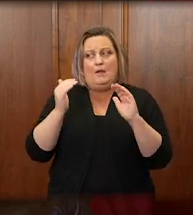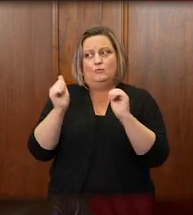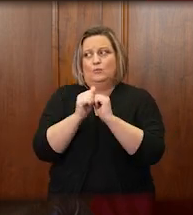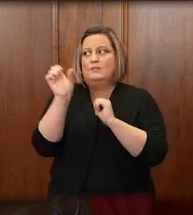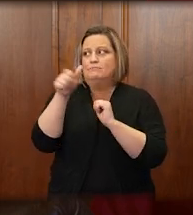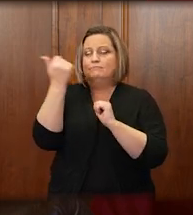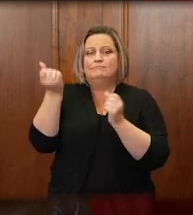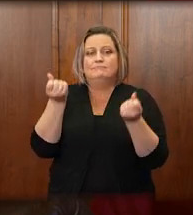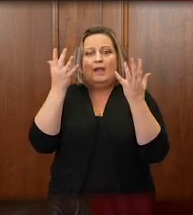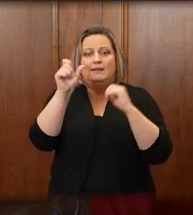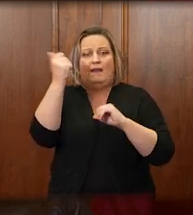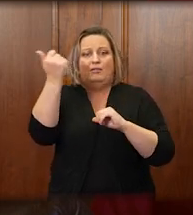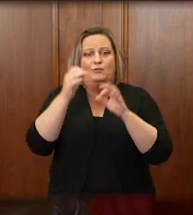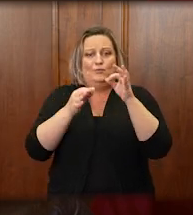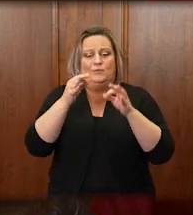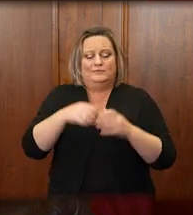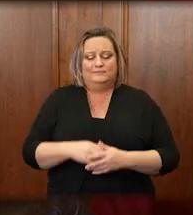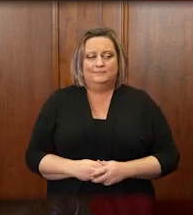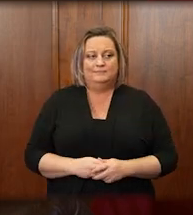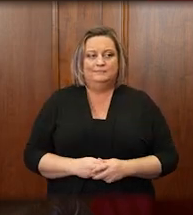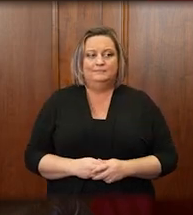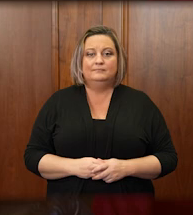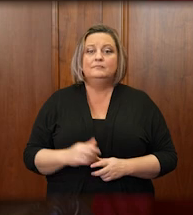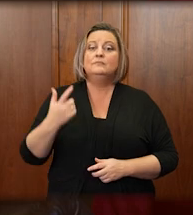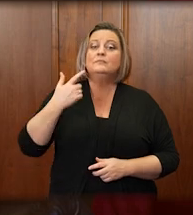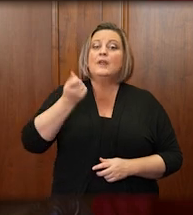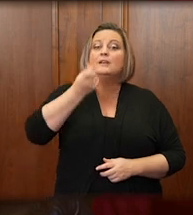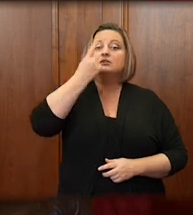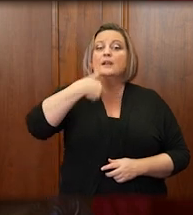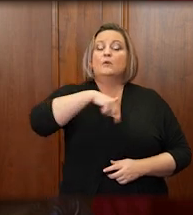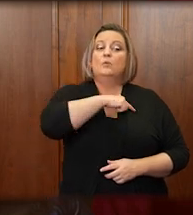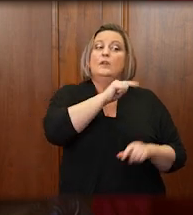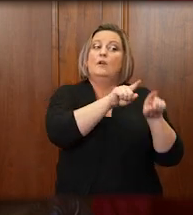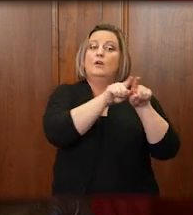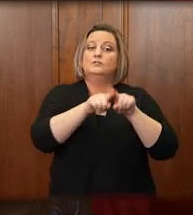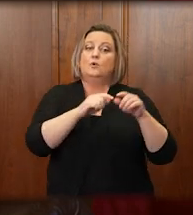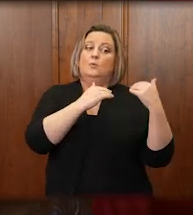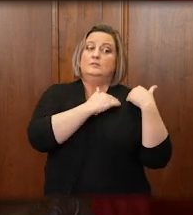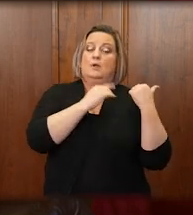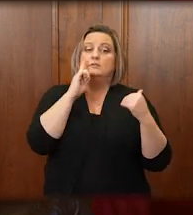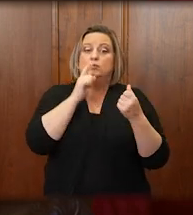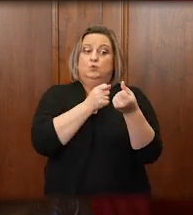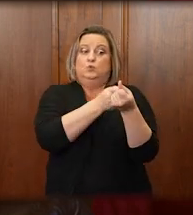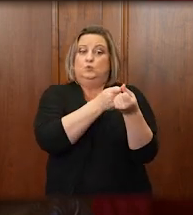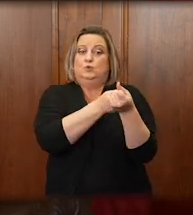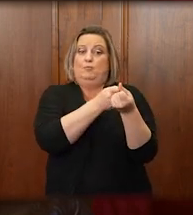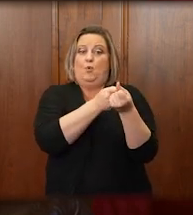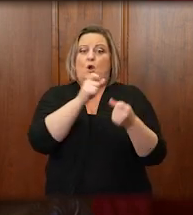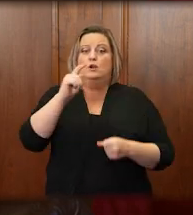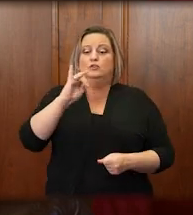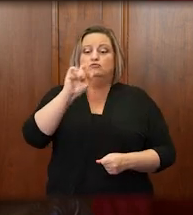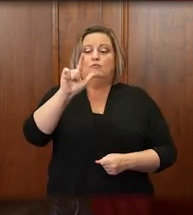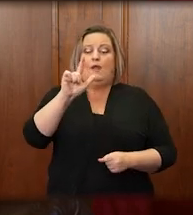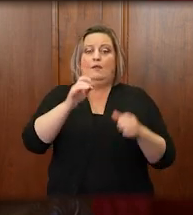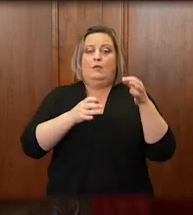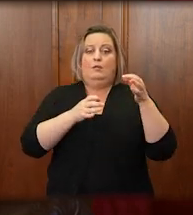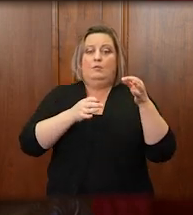The Supreme Court is also charged with supporting the trial courts, and we have certainly done that in these troubled times.